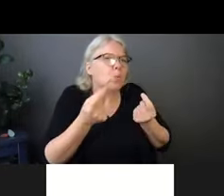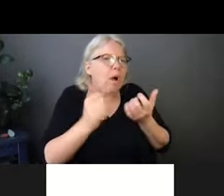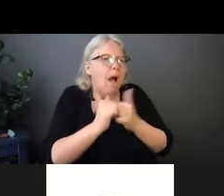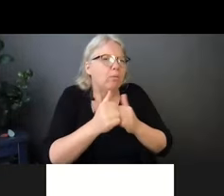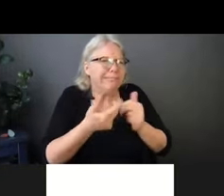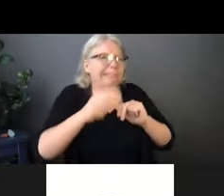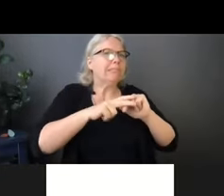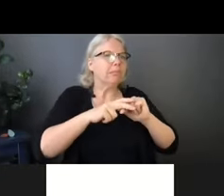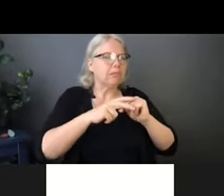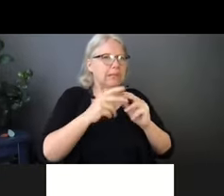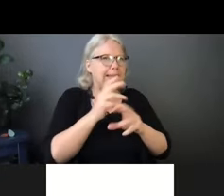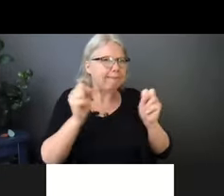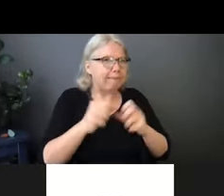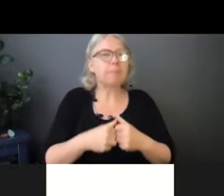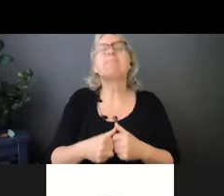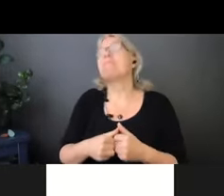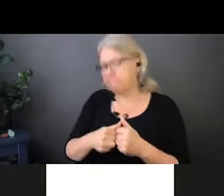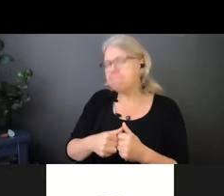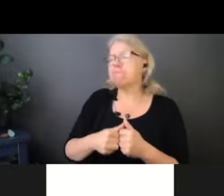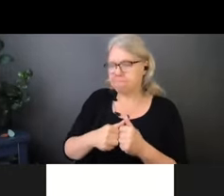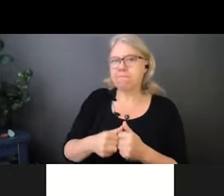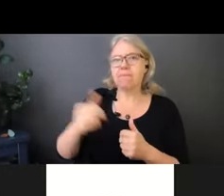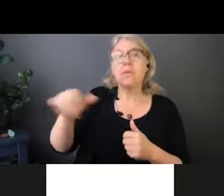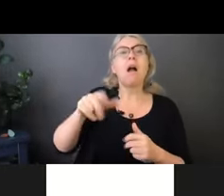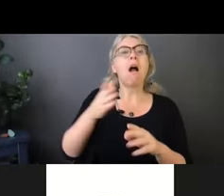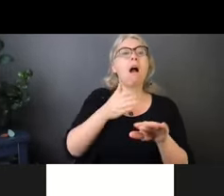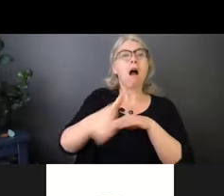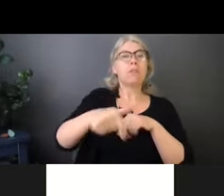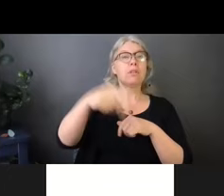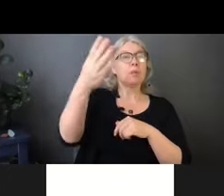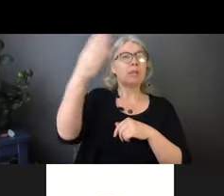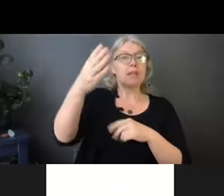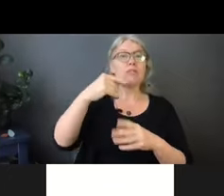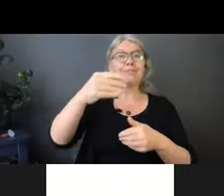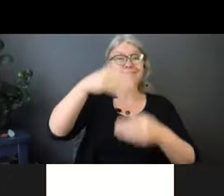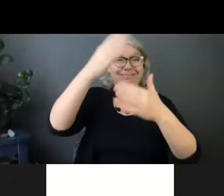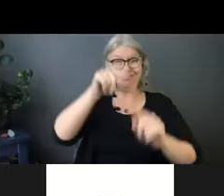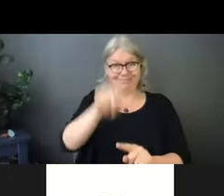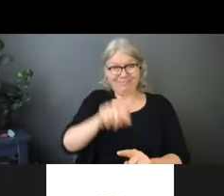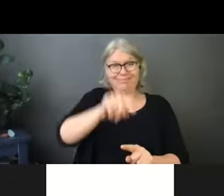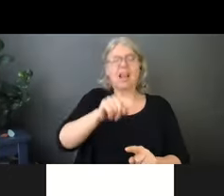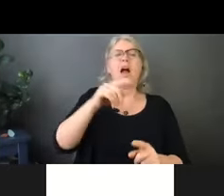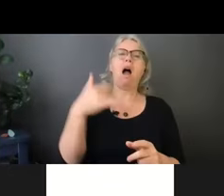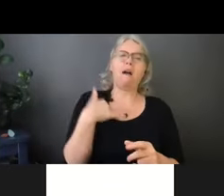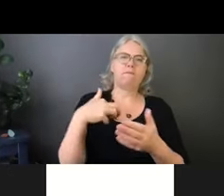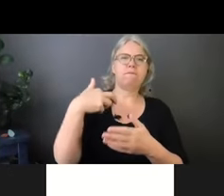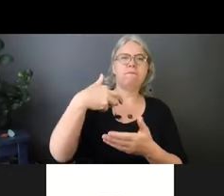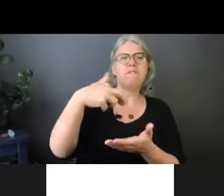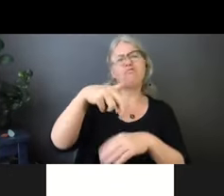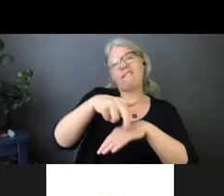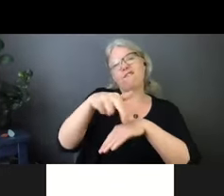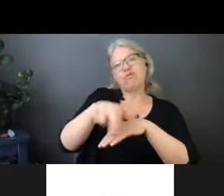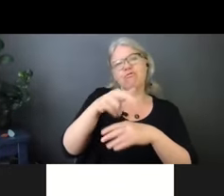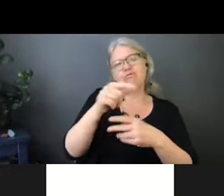um, they're referenced at the end of this, um, uh, presentation. So your public health will have a guidance